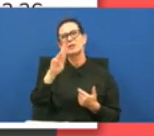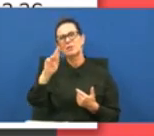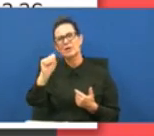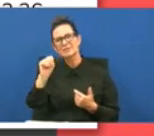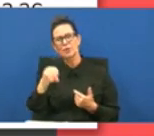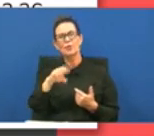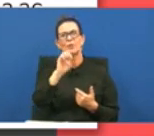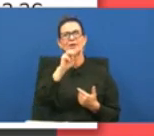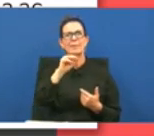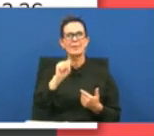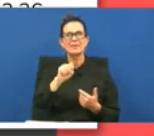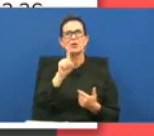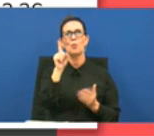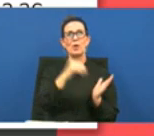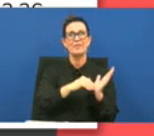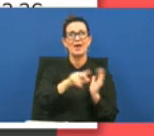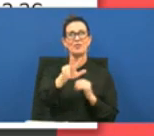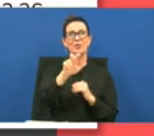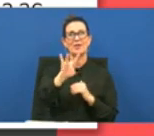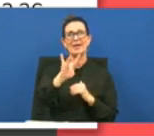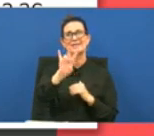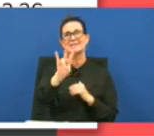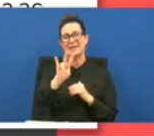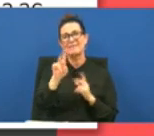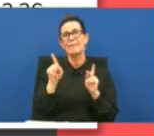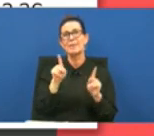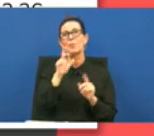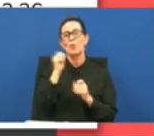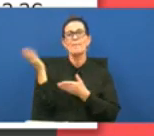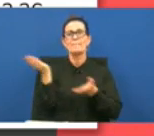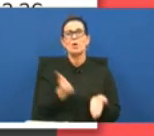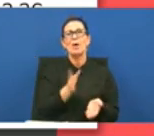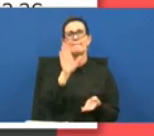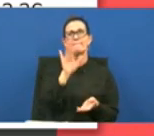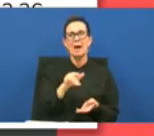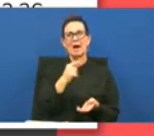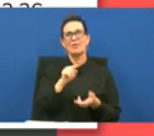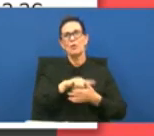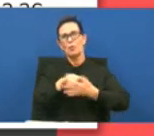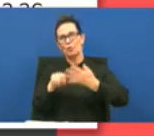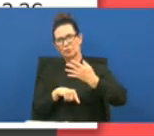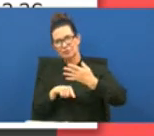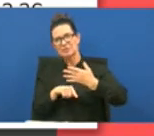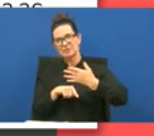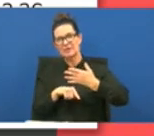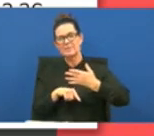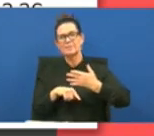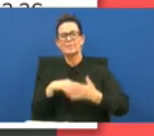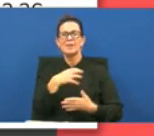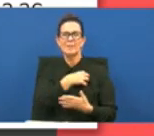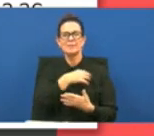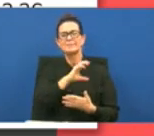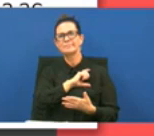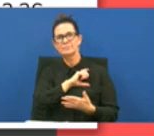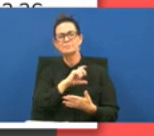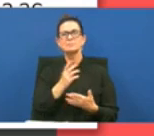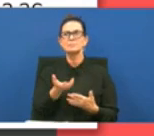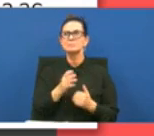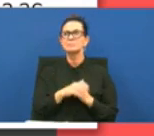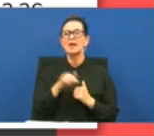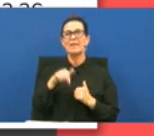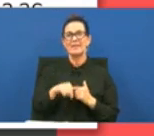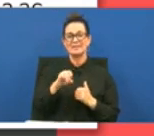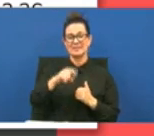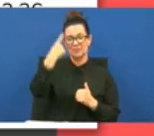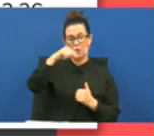that 1387 were brought in by first responders and this is for this